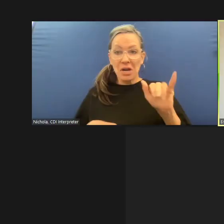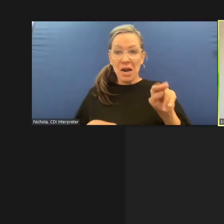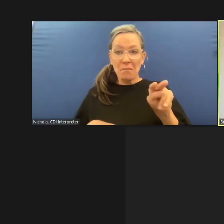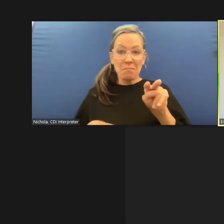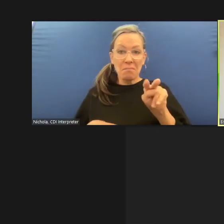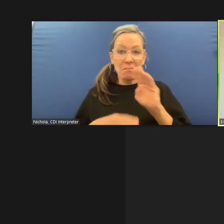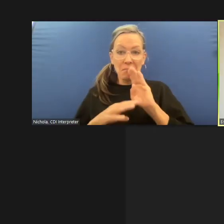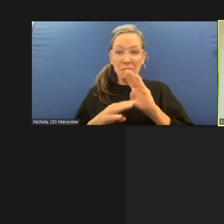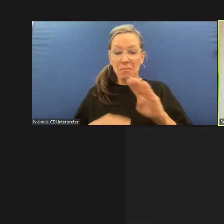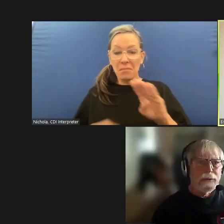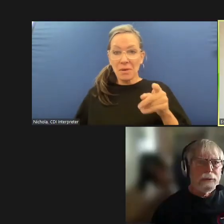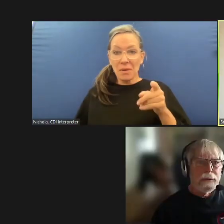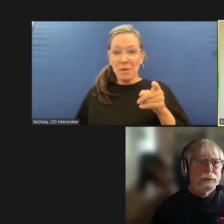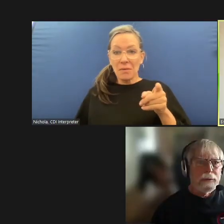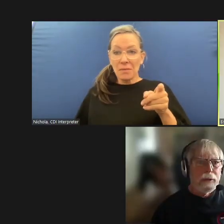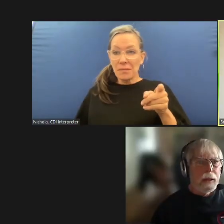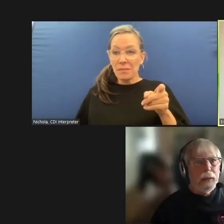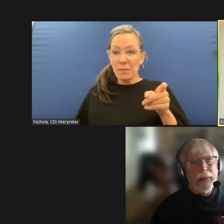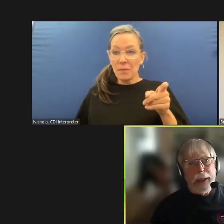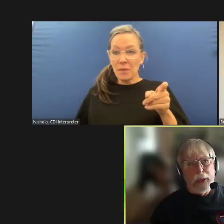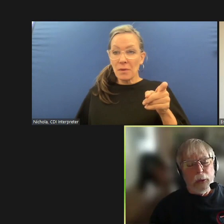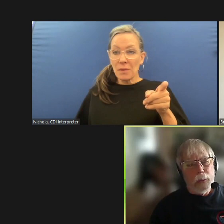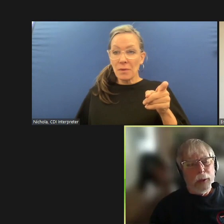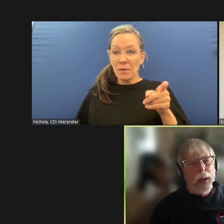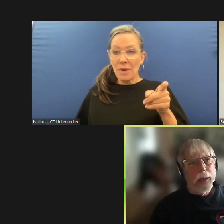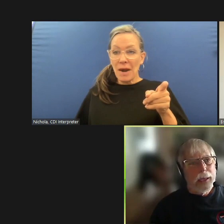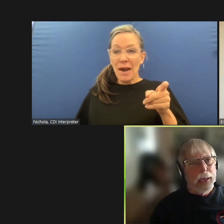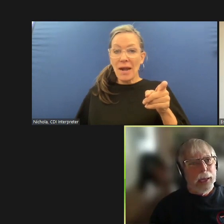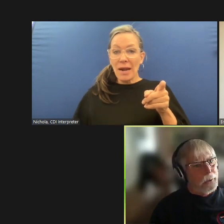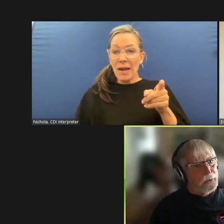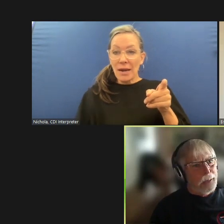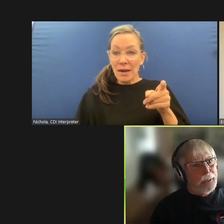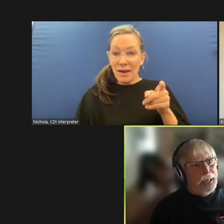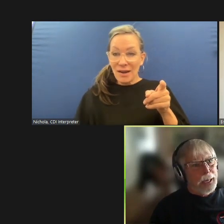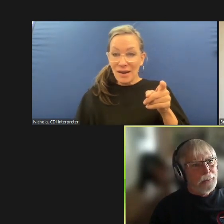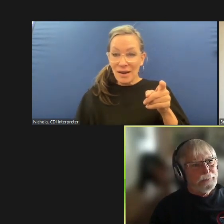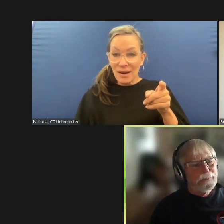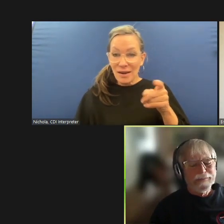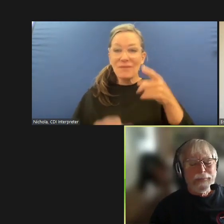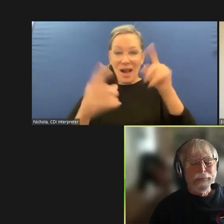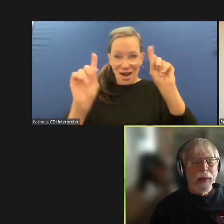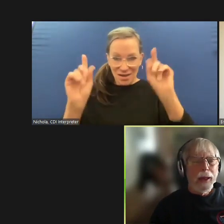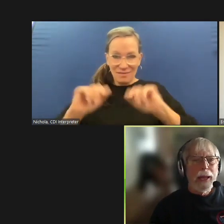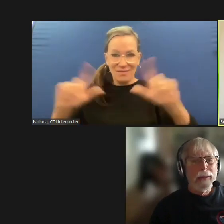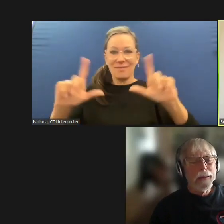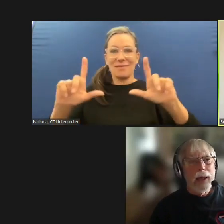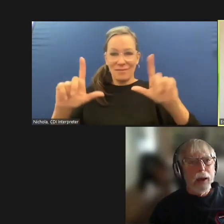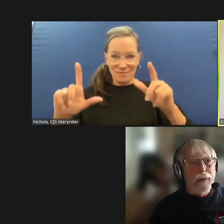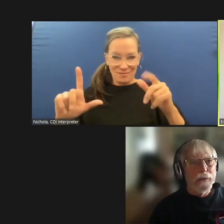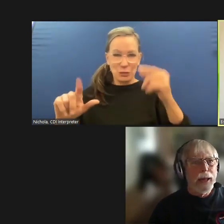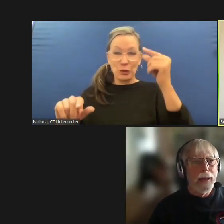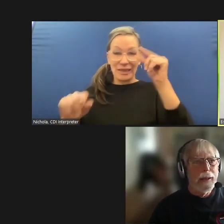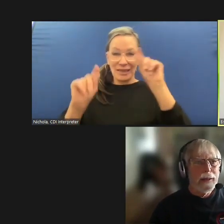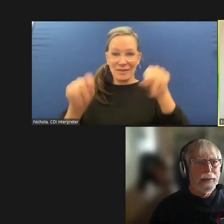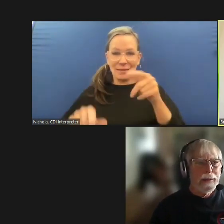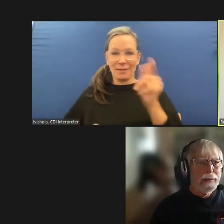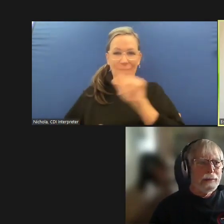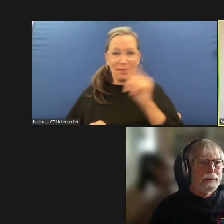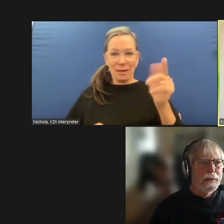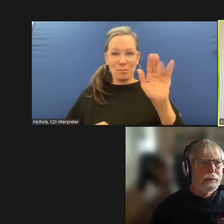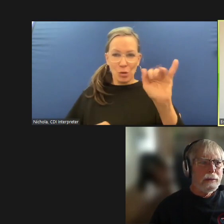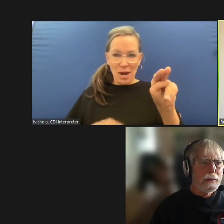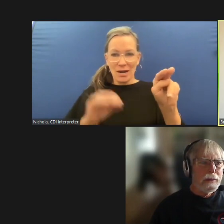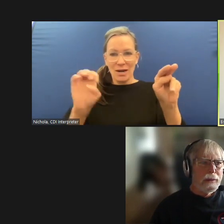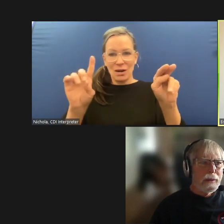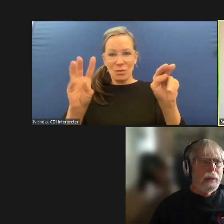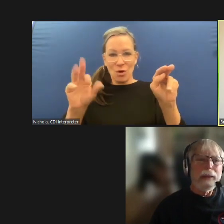uh you look like you're unmuted edward thank you uh can you understand me now yes yes i i do but it reminded